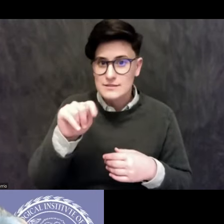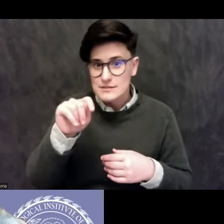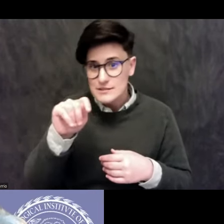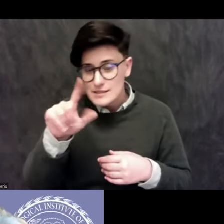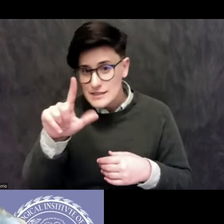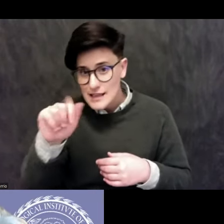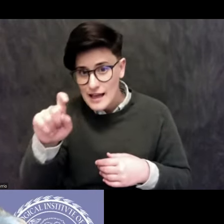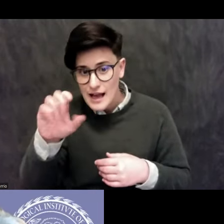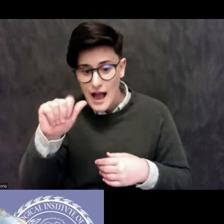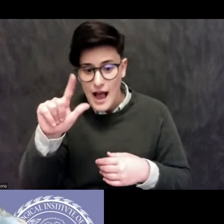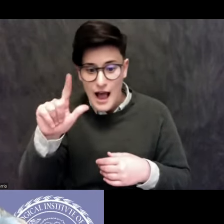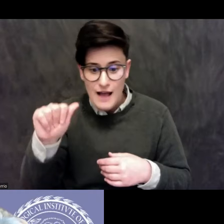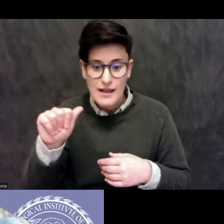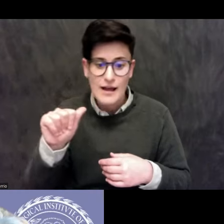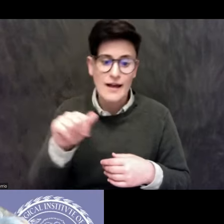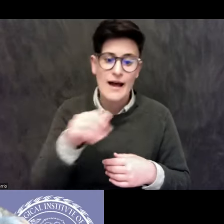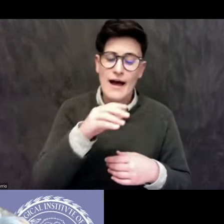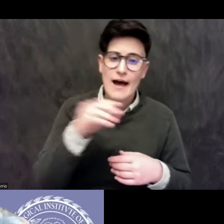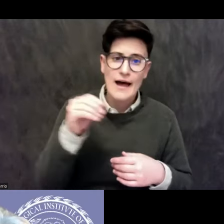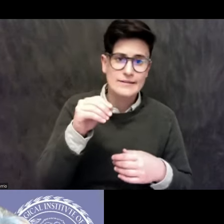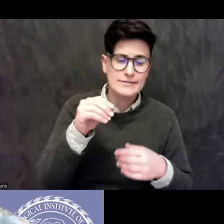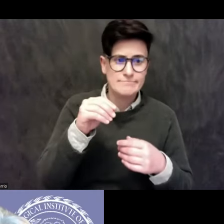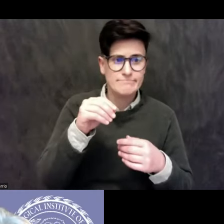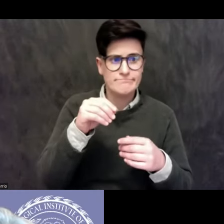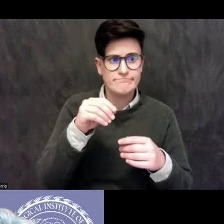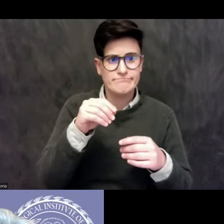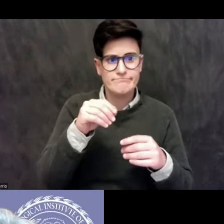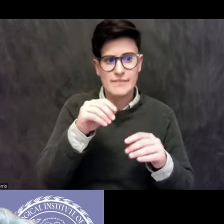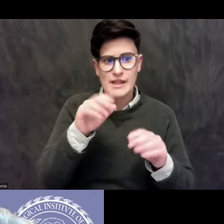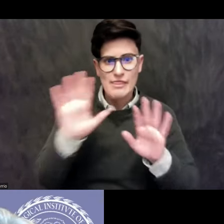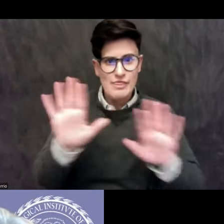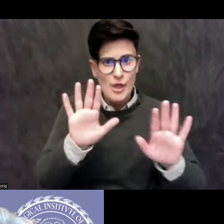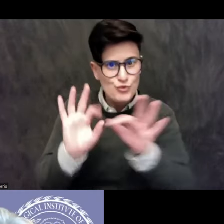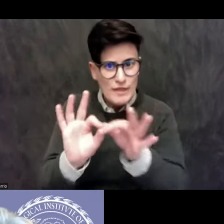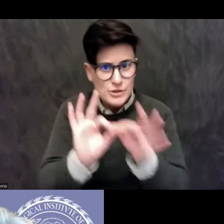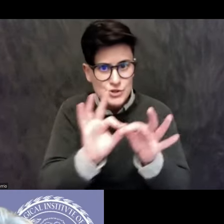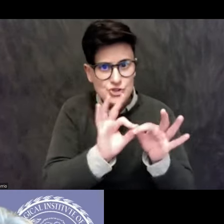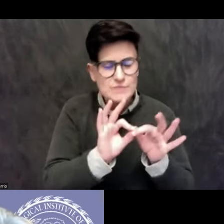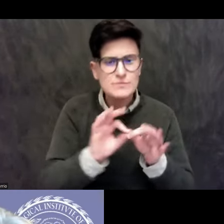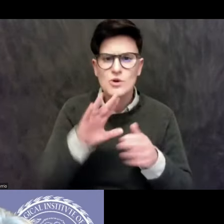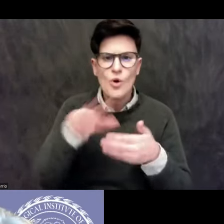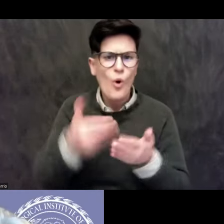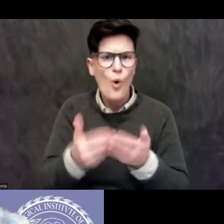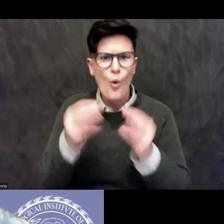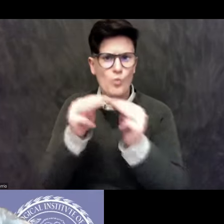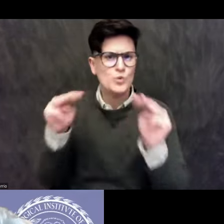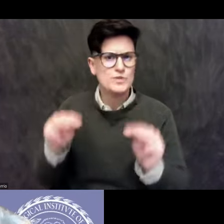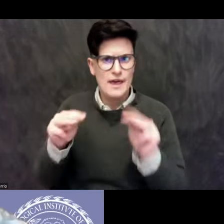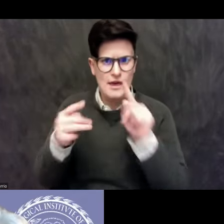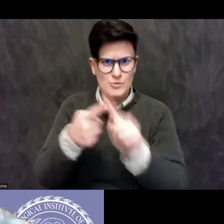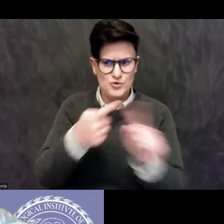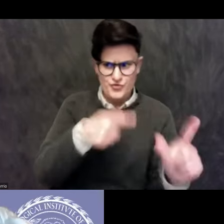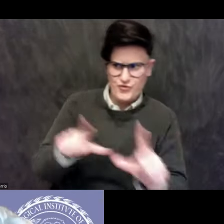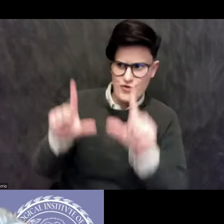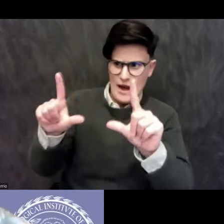document. And, you know, and so just an entire museum to frame historical memory of a